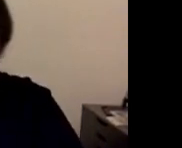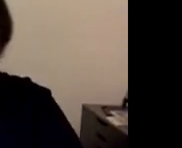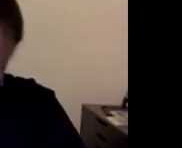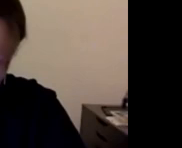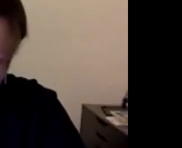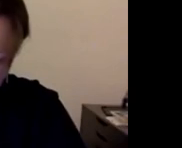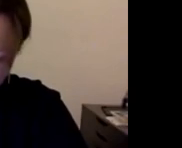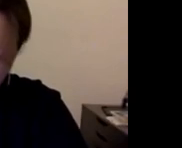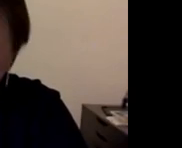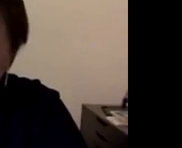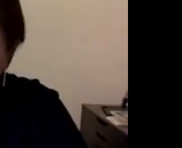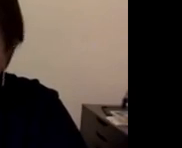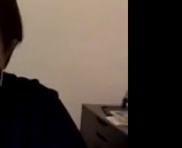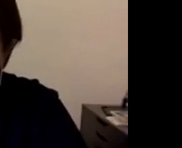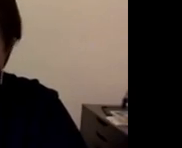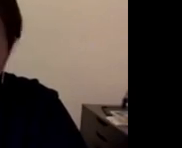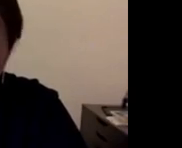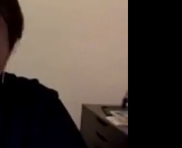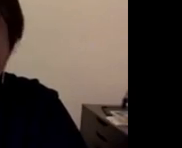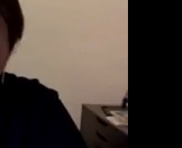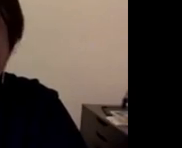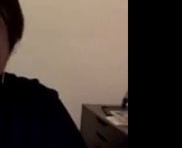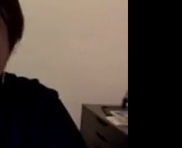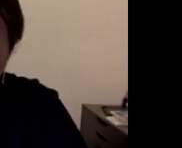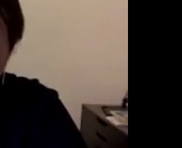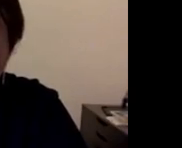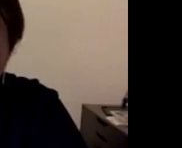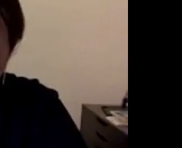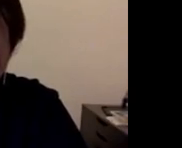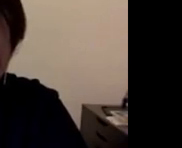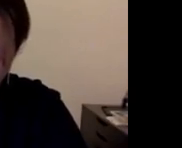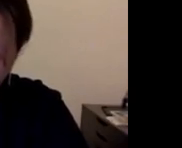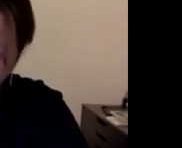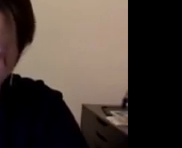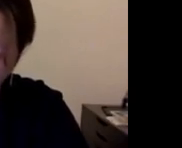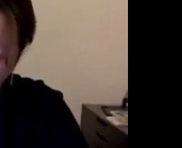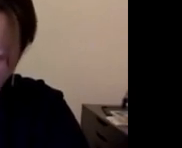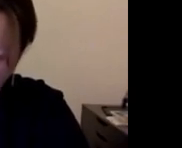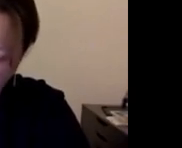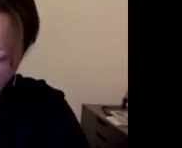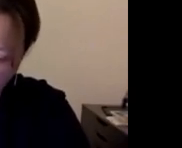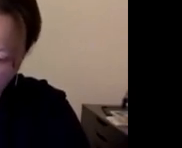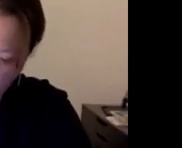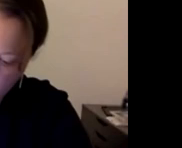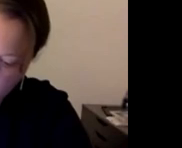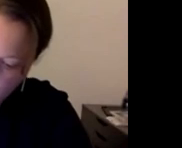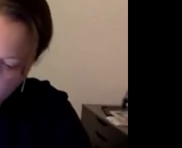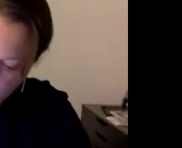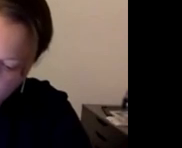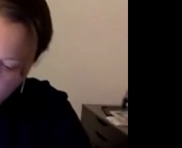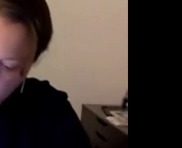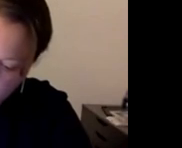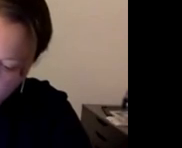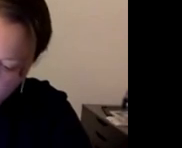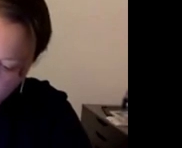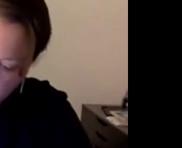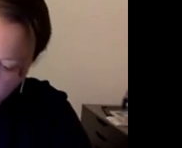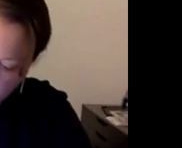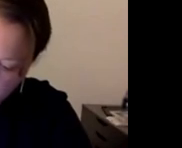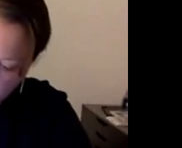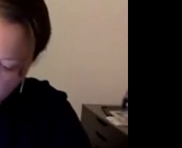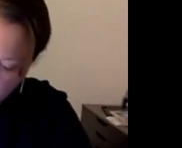political unrest. So we're really thrilled to be joined by Joshua Chambers-Letson this evening, who's going to spend a few minutes and kick off the